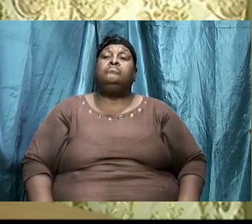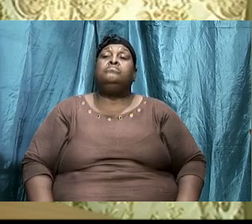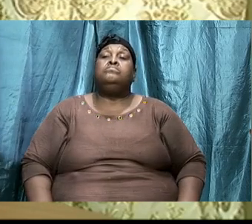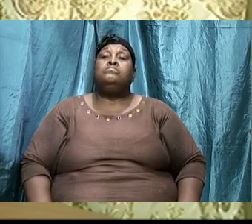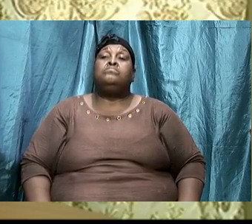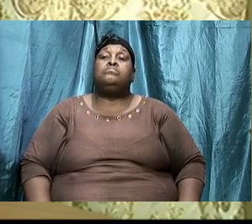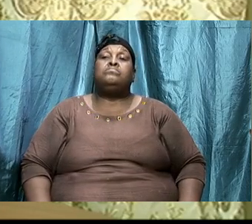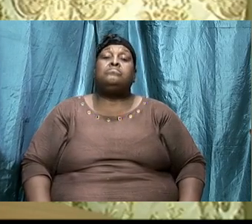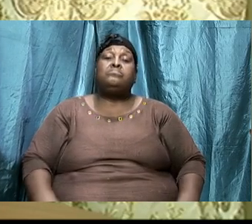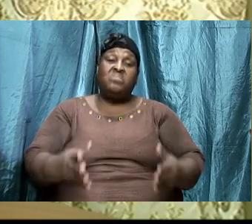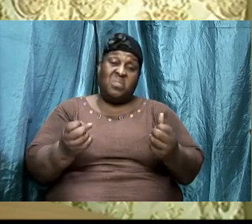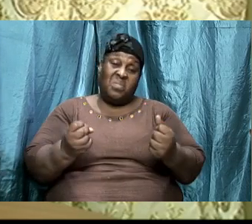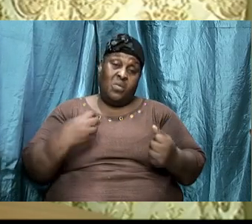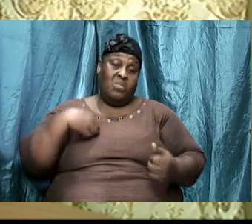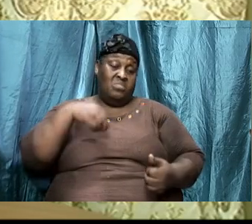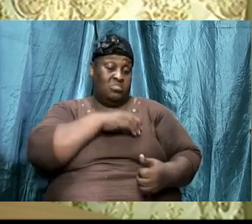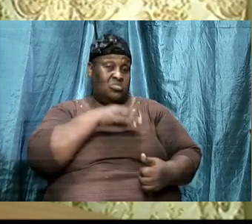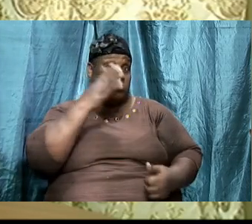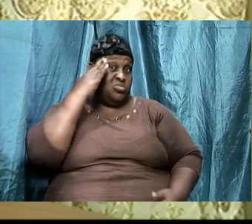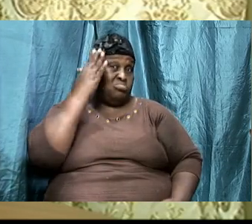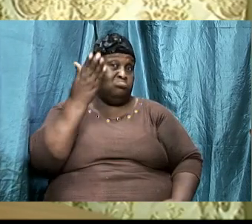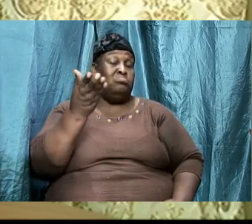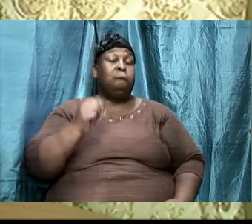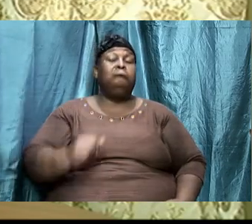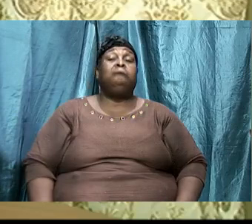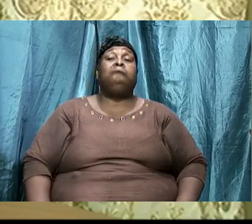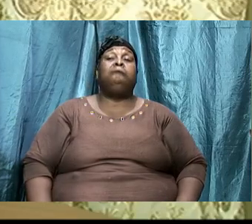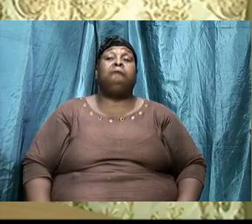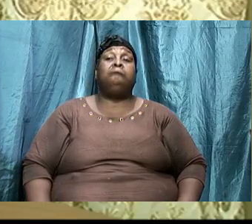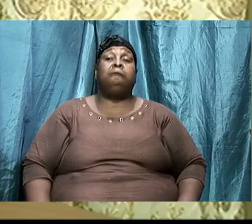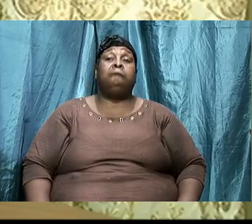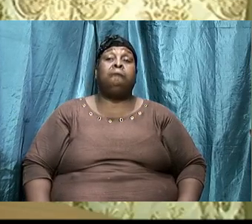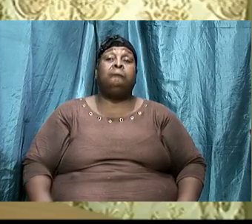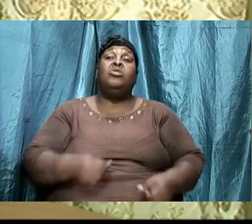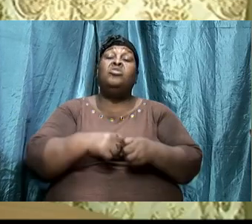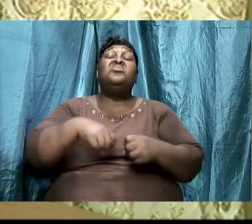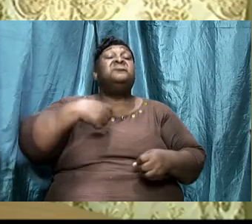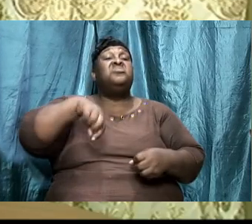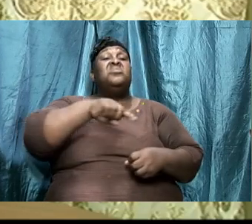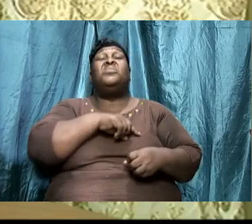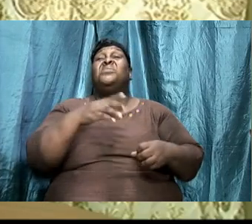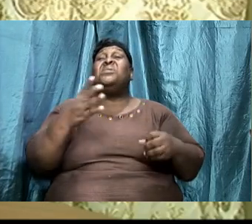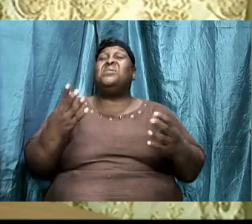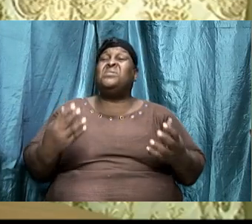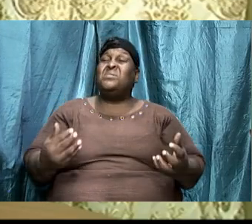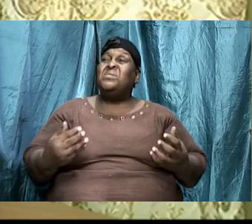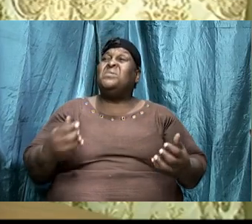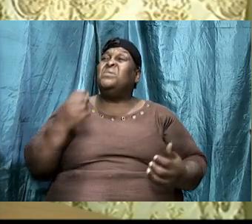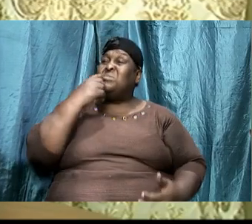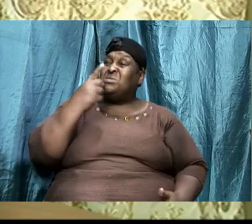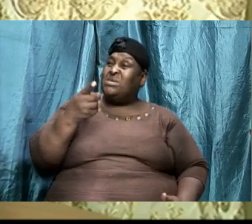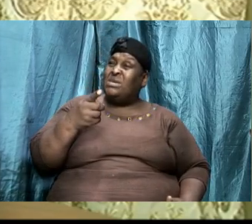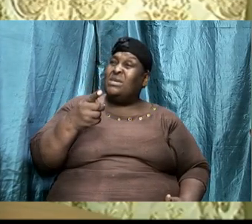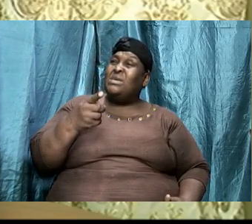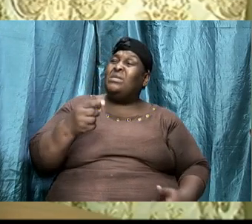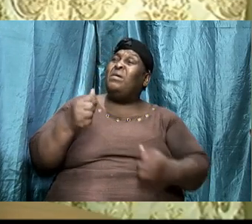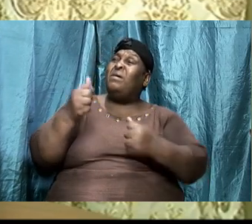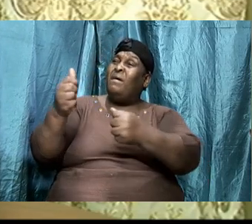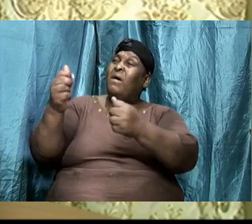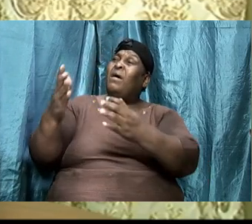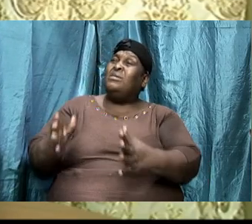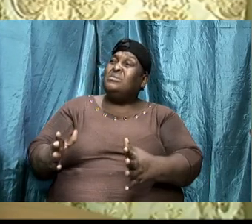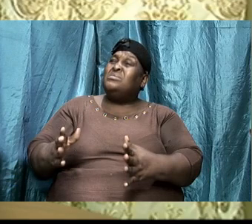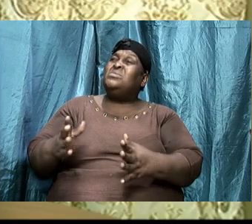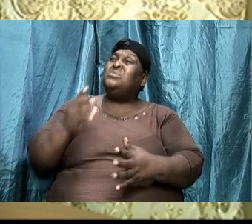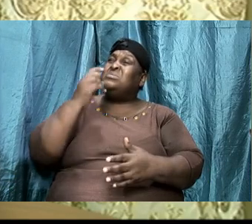So I want us to know that. So we are now saying that the apostle was now exhorting and directing